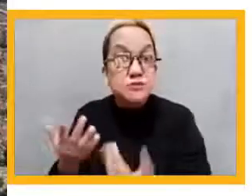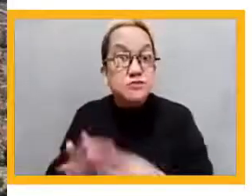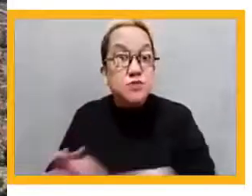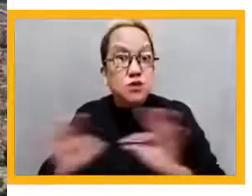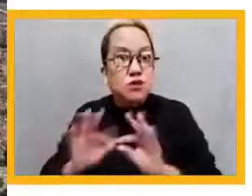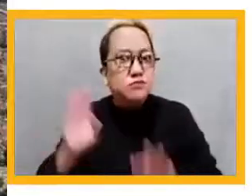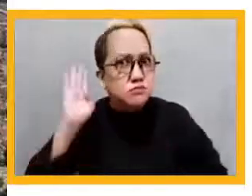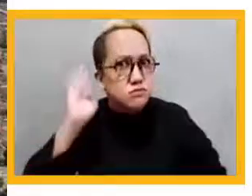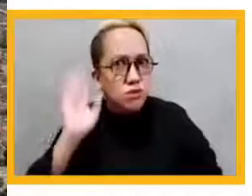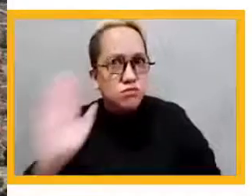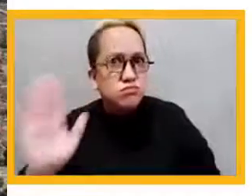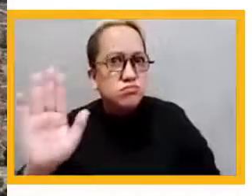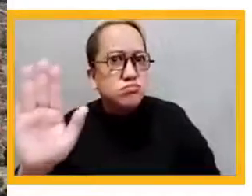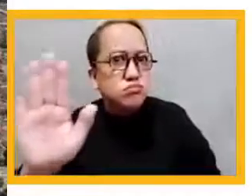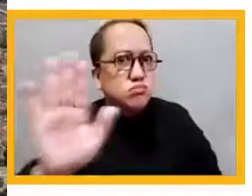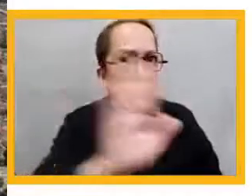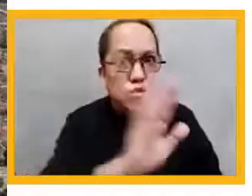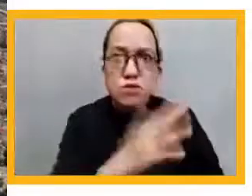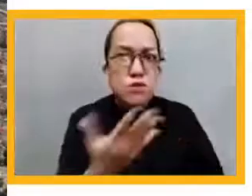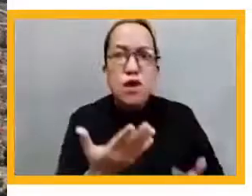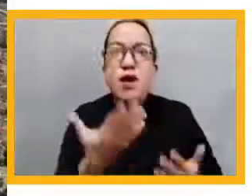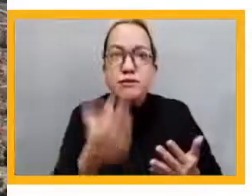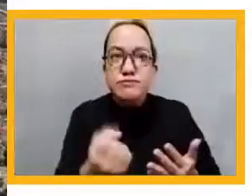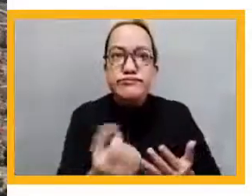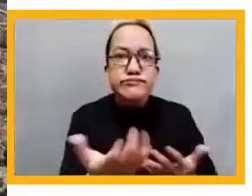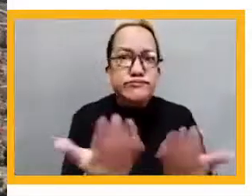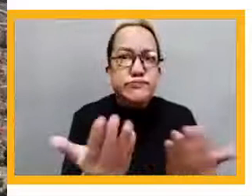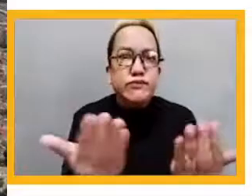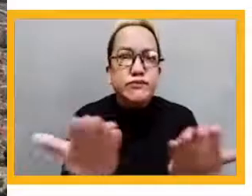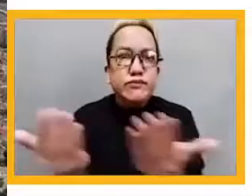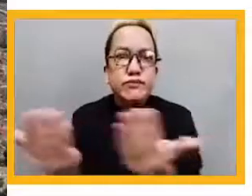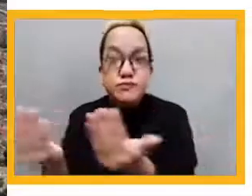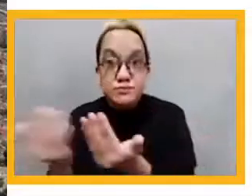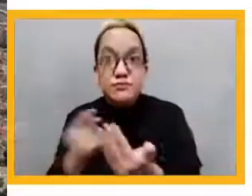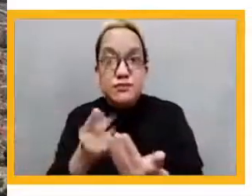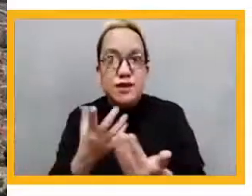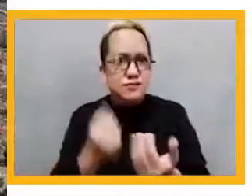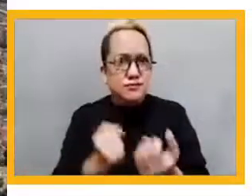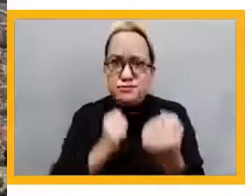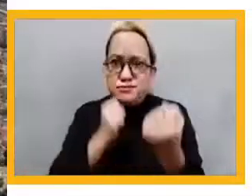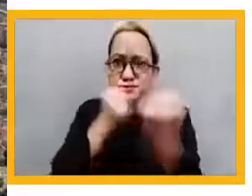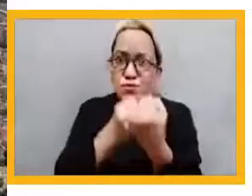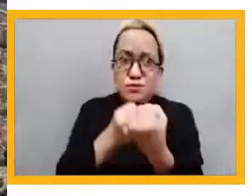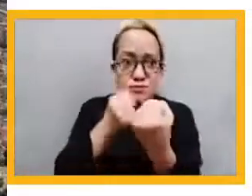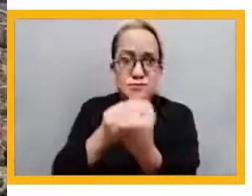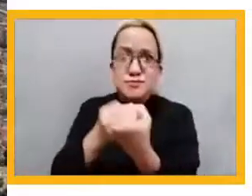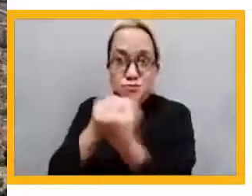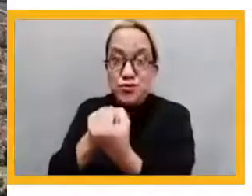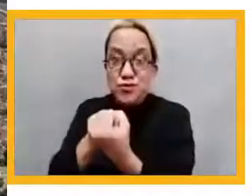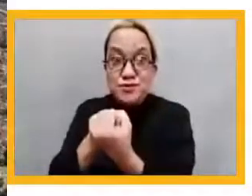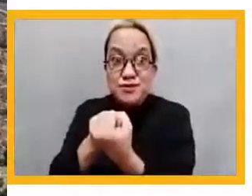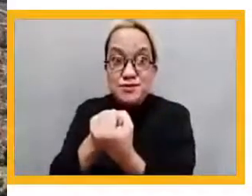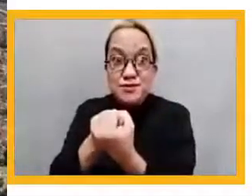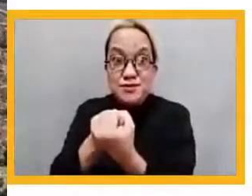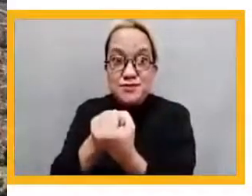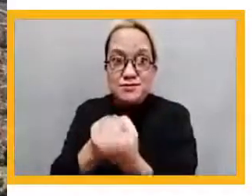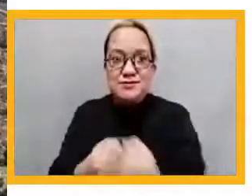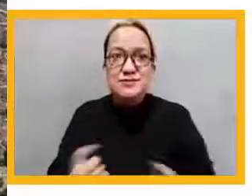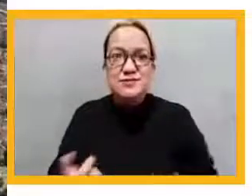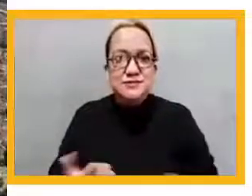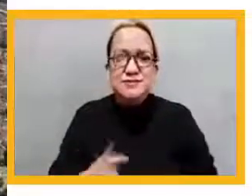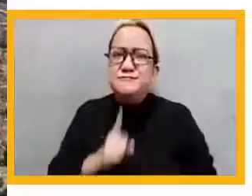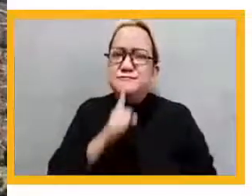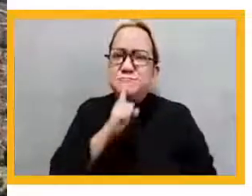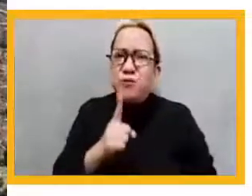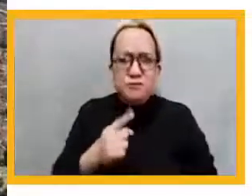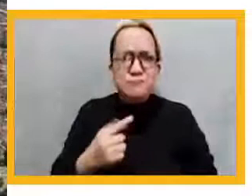children and teachers. So what I wanted to share is that it can be done. It can be done. It started as a local innovation